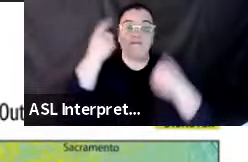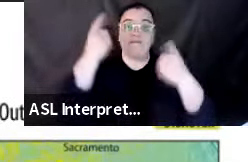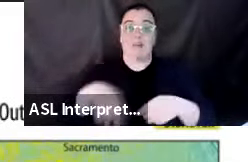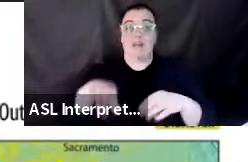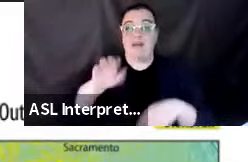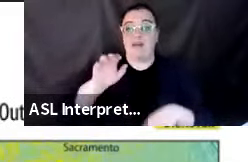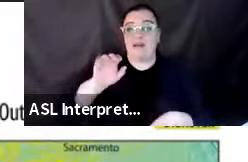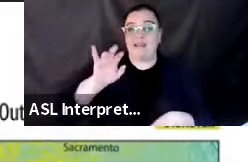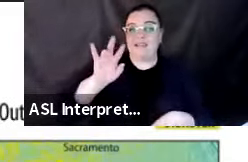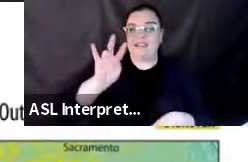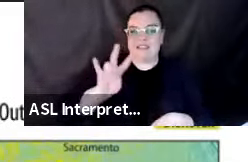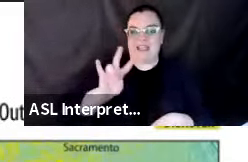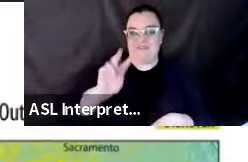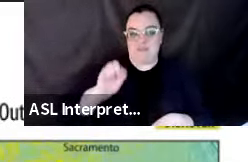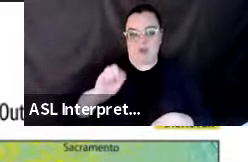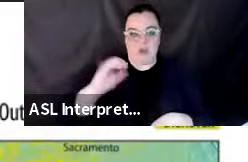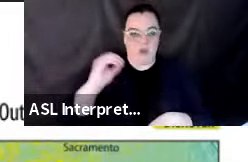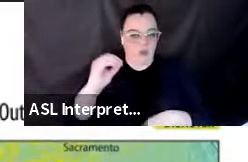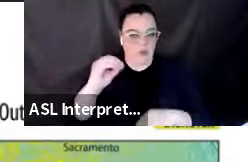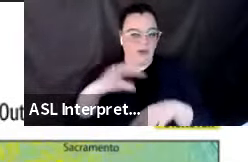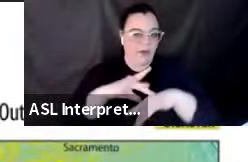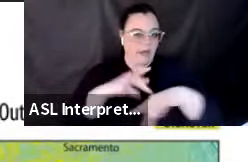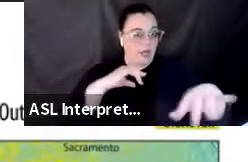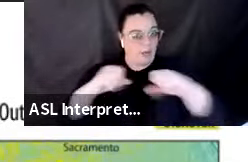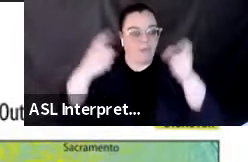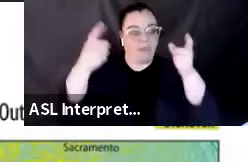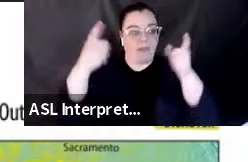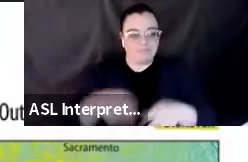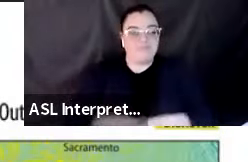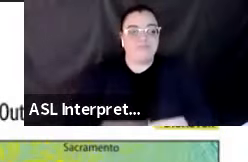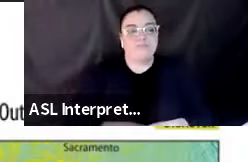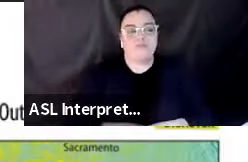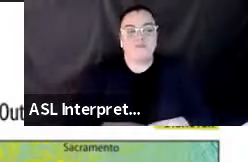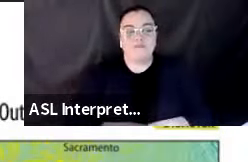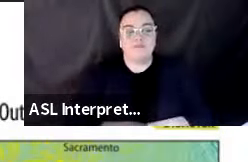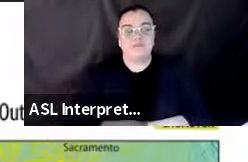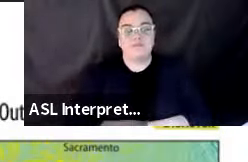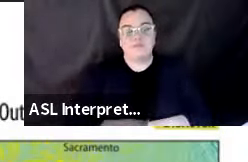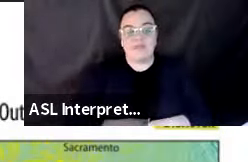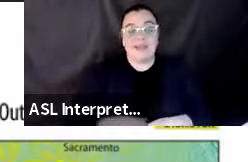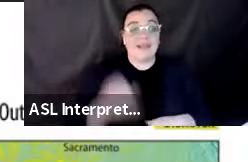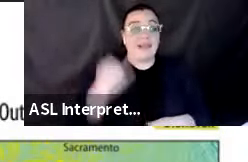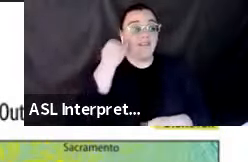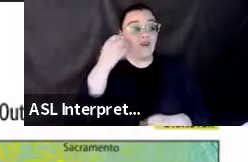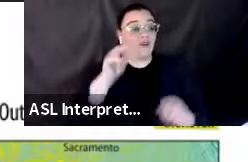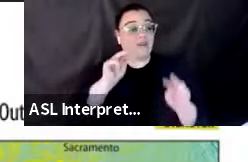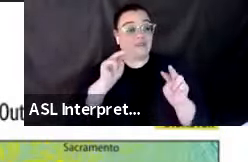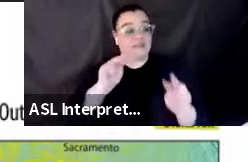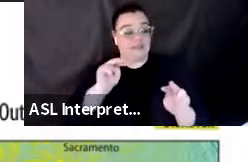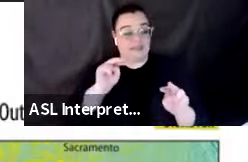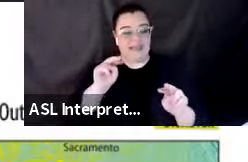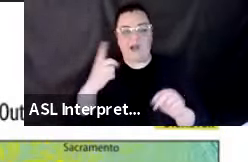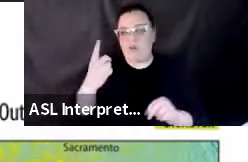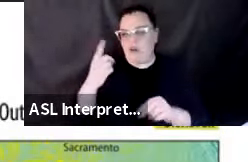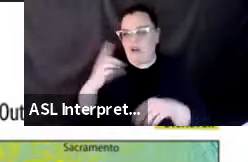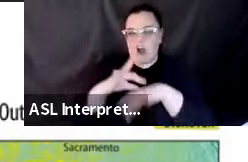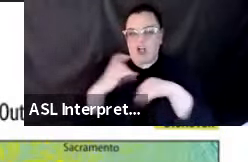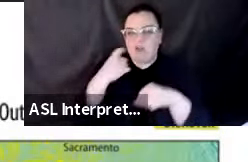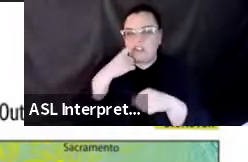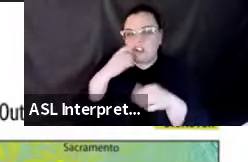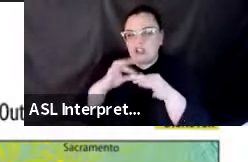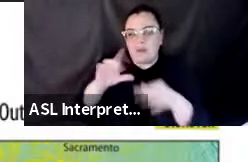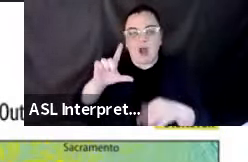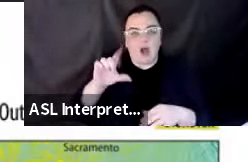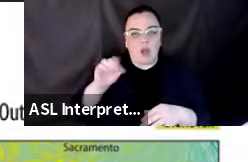about the Loma Prieta earthquake. That earthquake was centered. If you look at the map on the screen south of the area